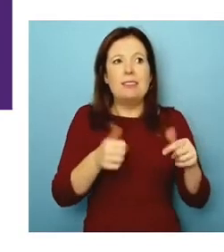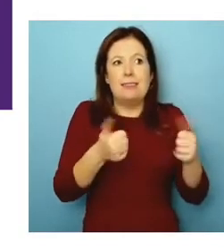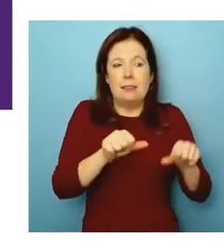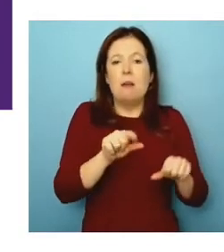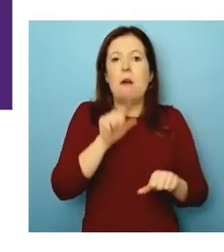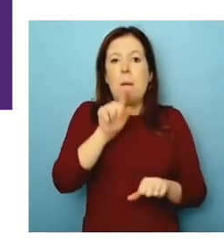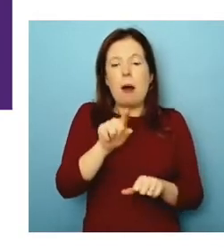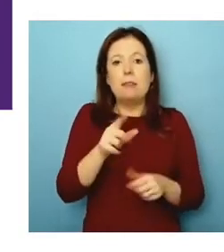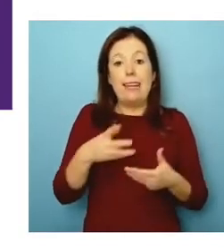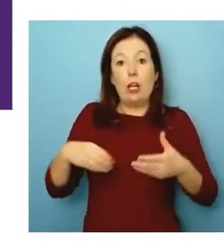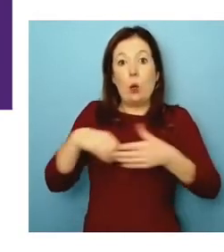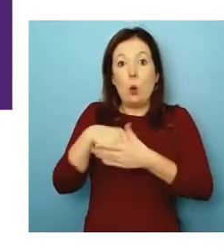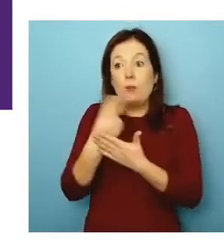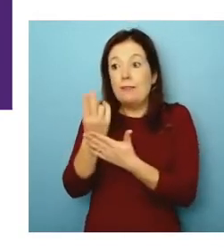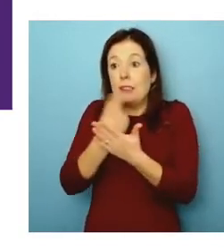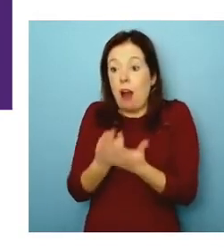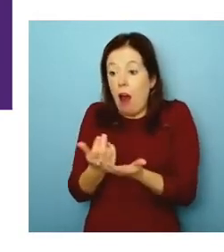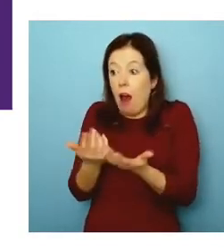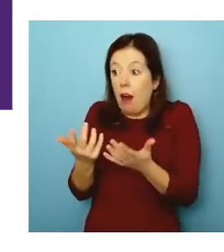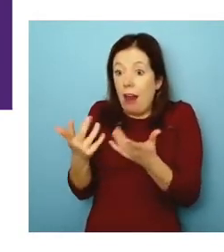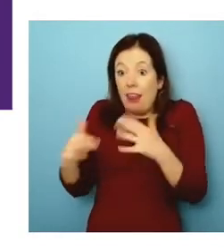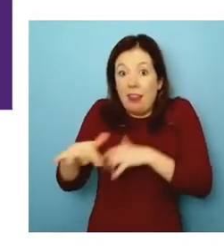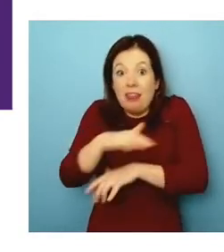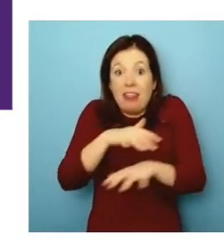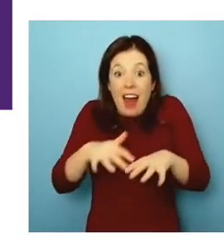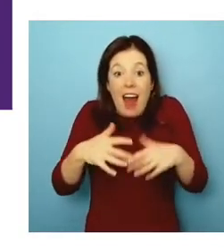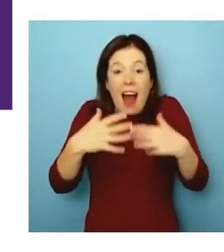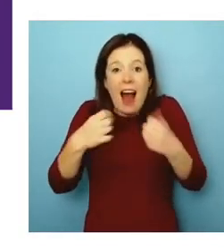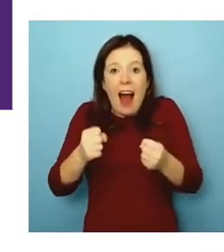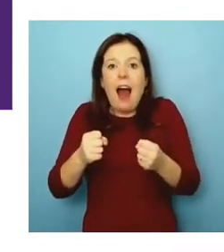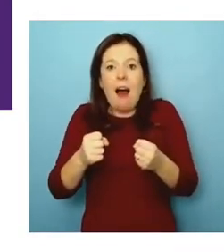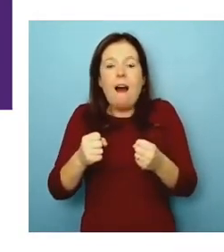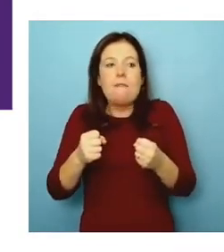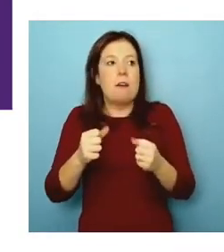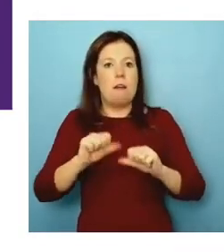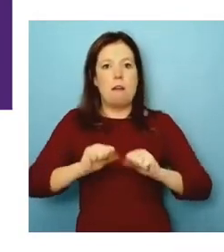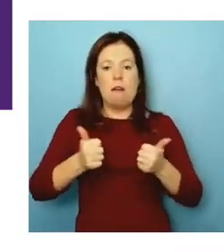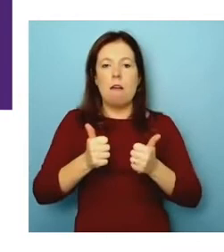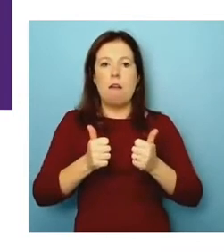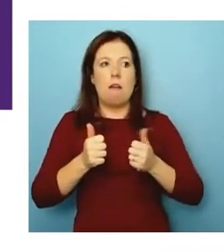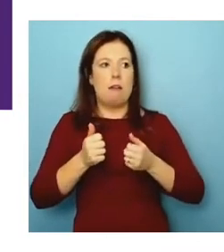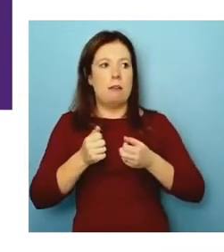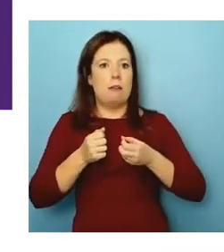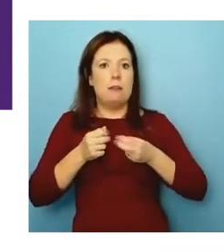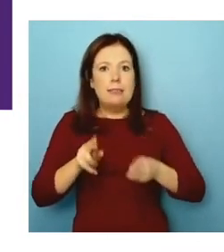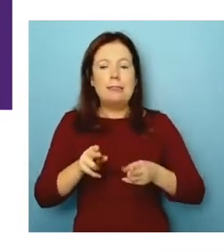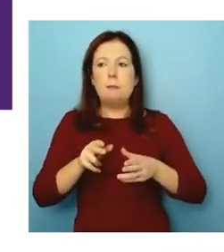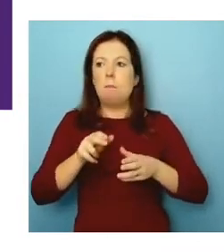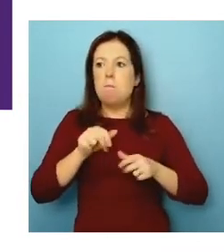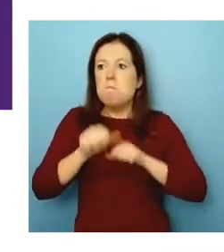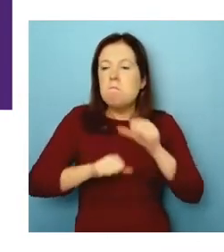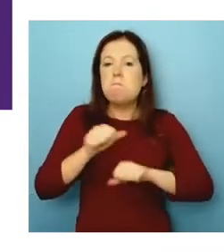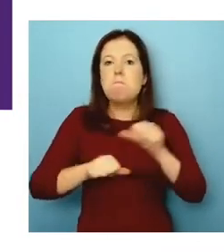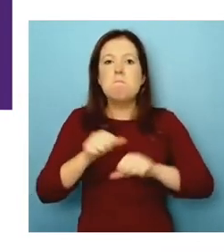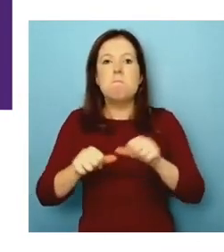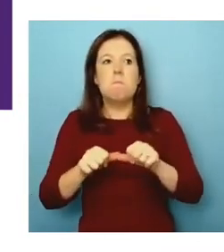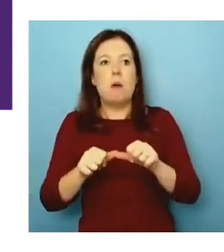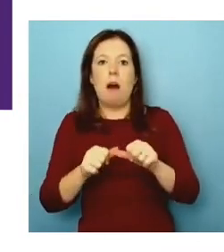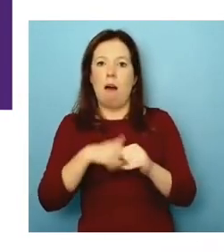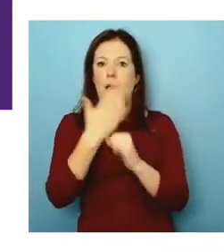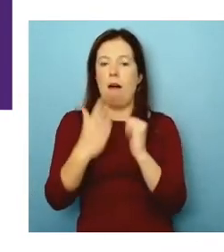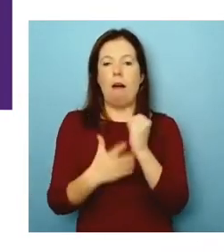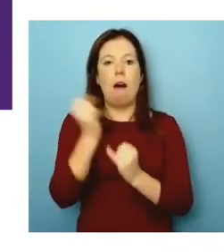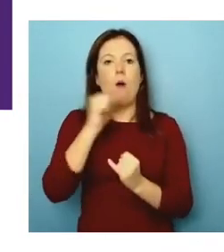when you put inclusive design in, being able to tap in and organize and systematically get the best out of, uh, out of it is where